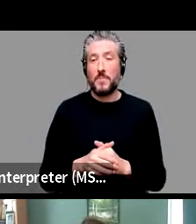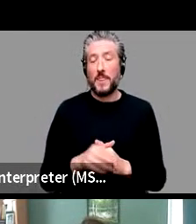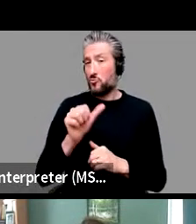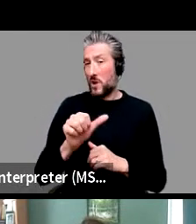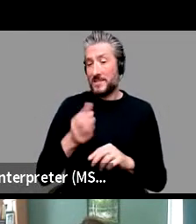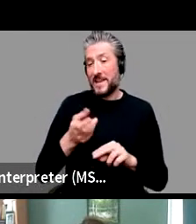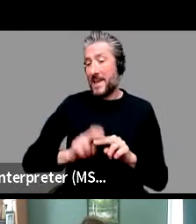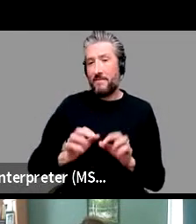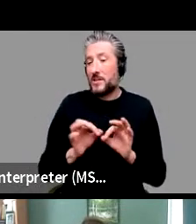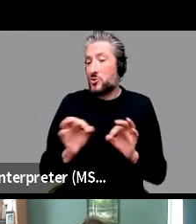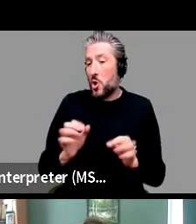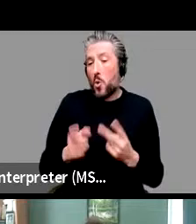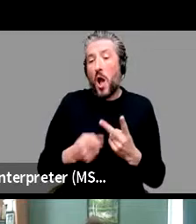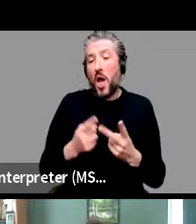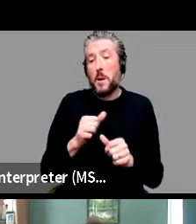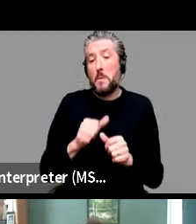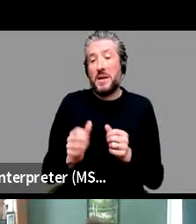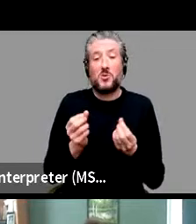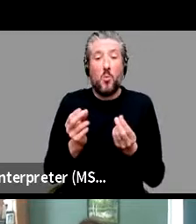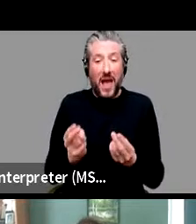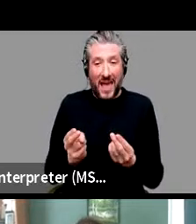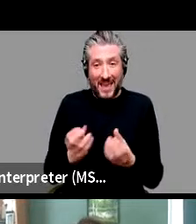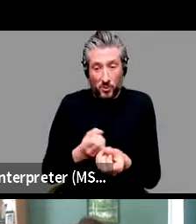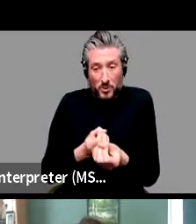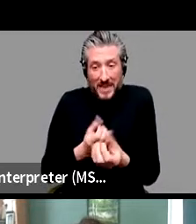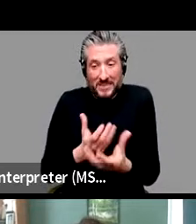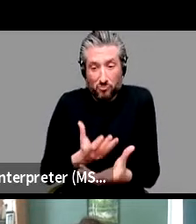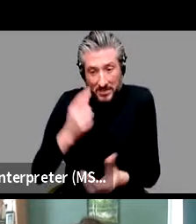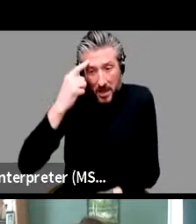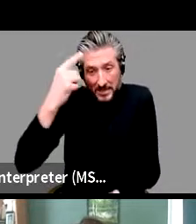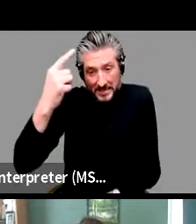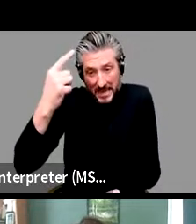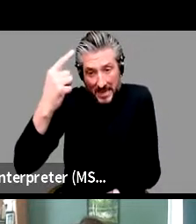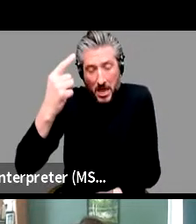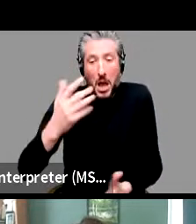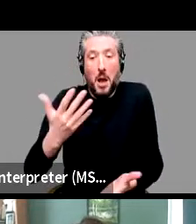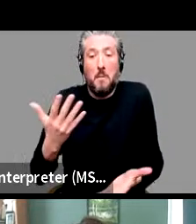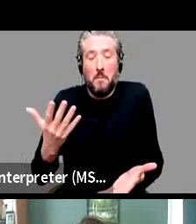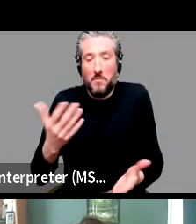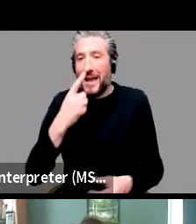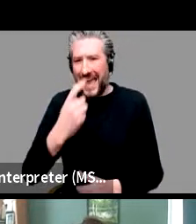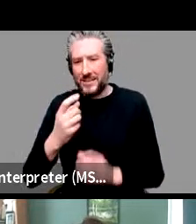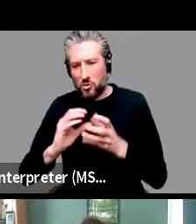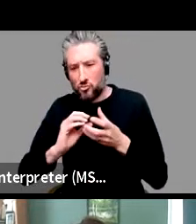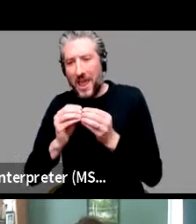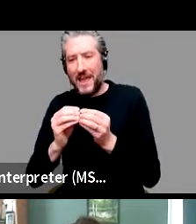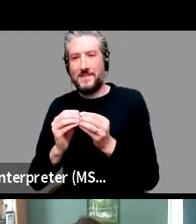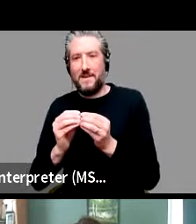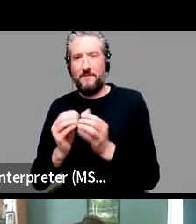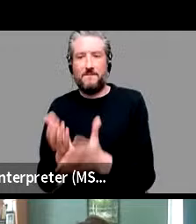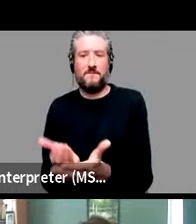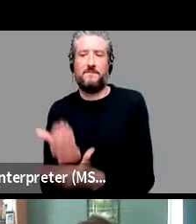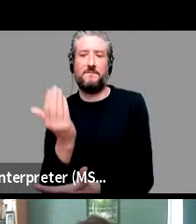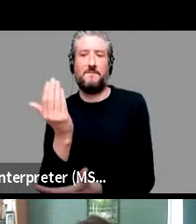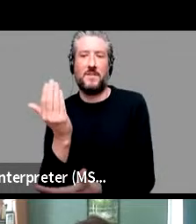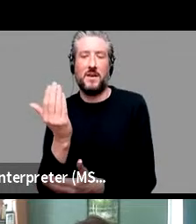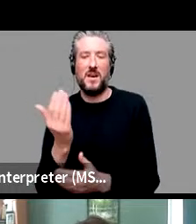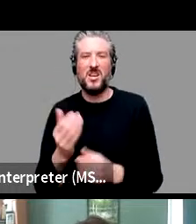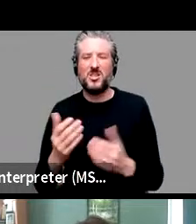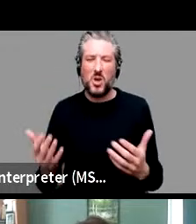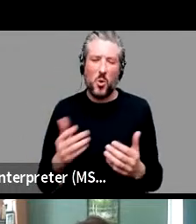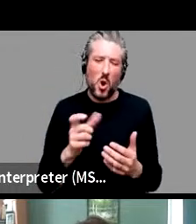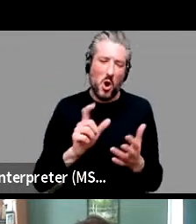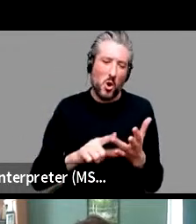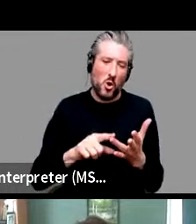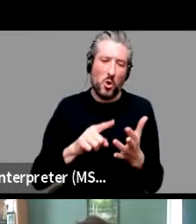idea, then we can get creative, right? So, so all of those, you know, cases that involve coercion, like,